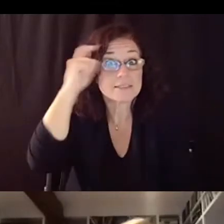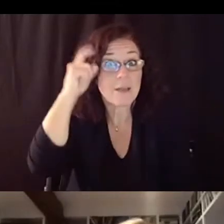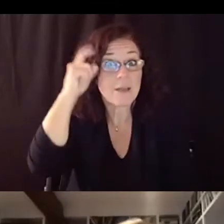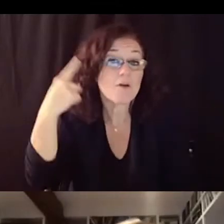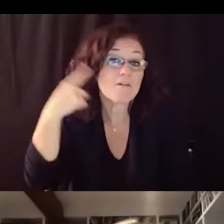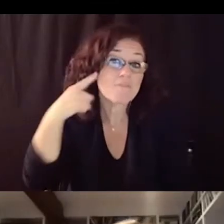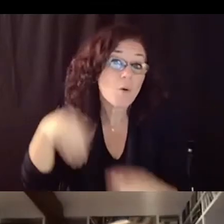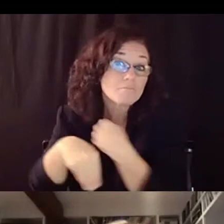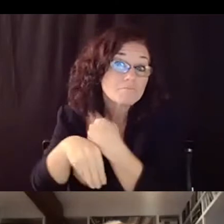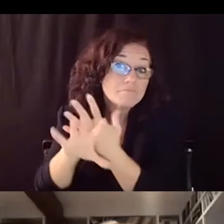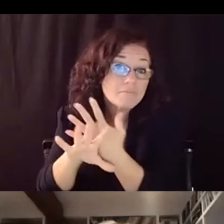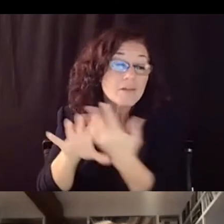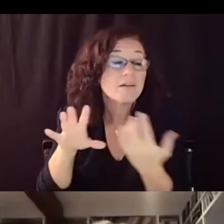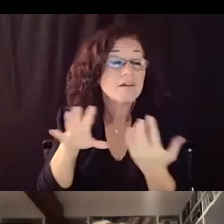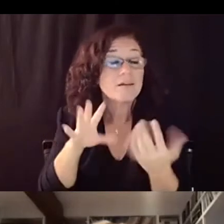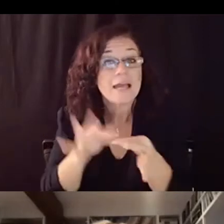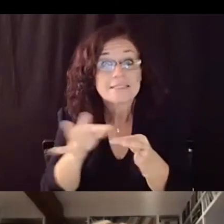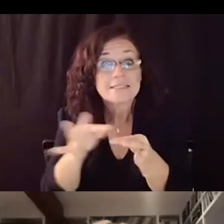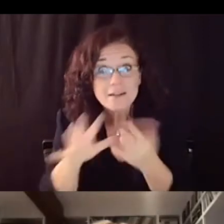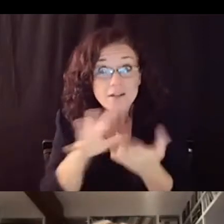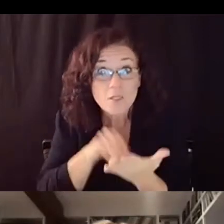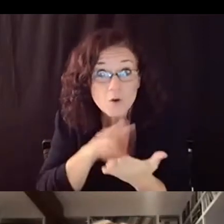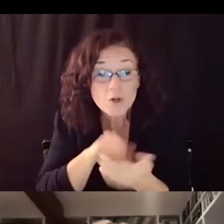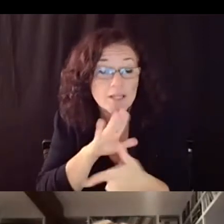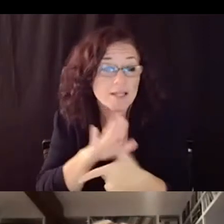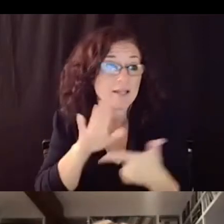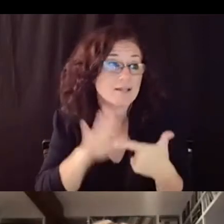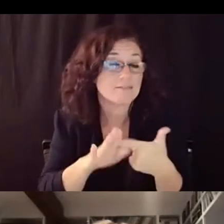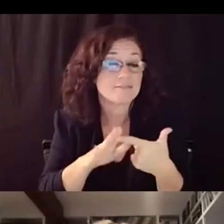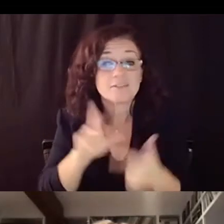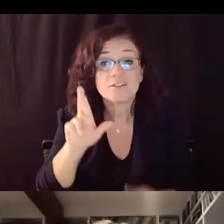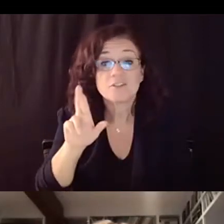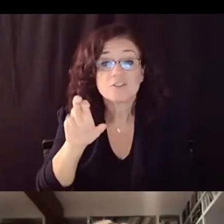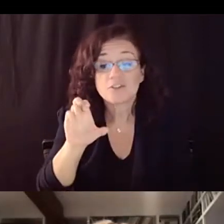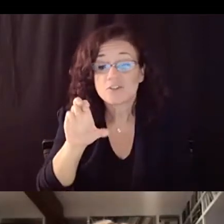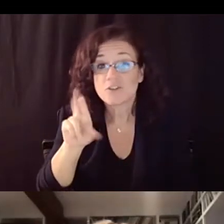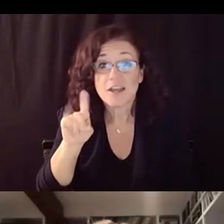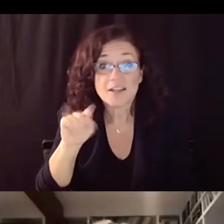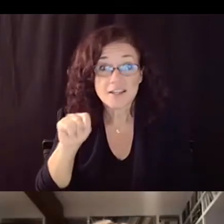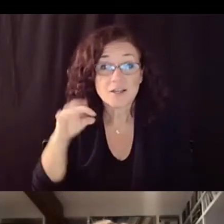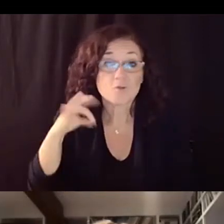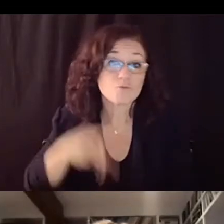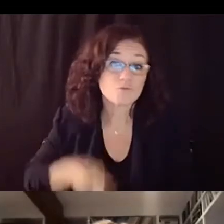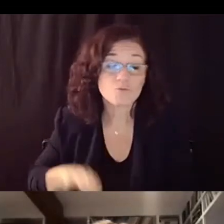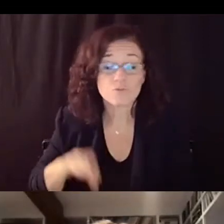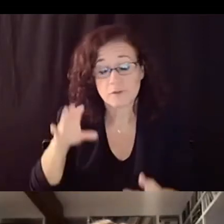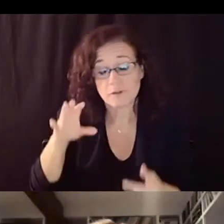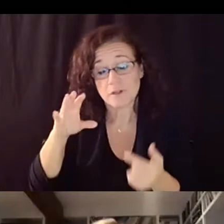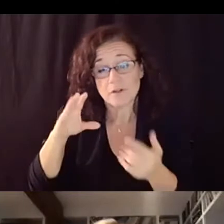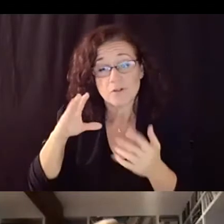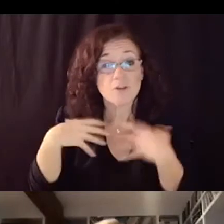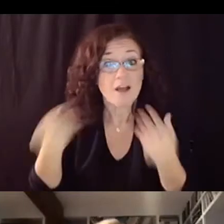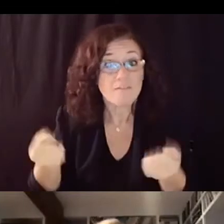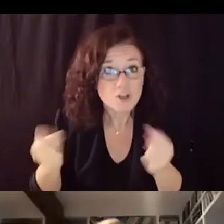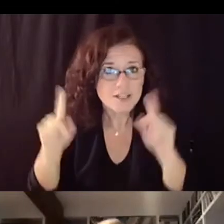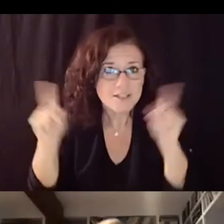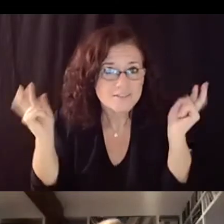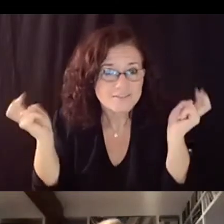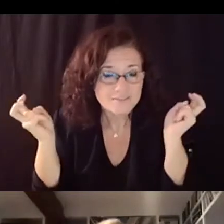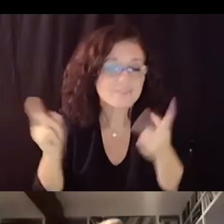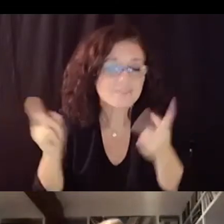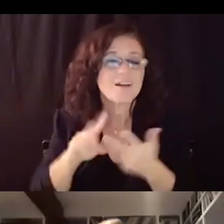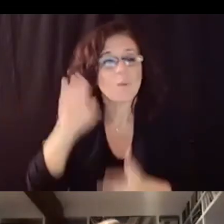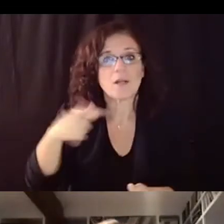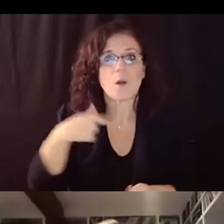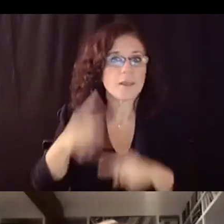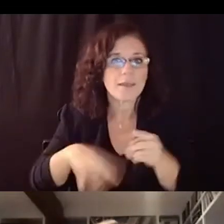credit recovery and other opportunities we know we cannot extend the day longer than we already have and uh